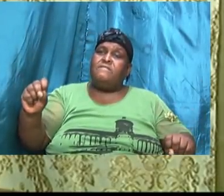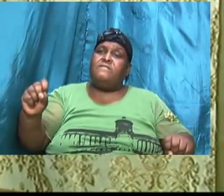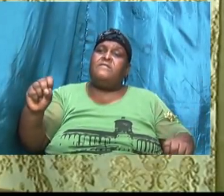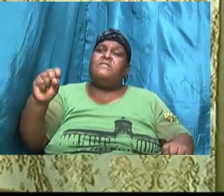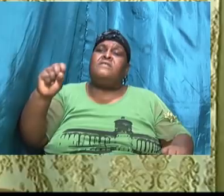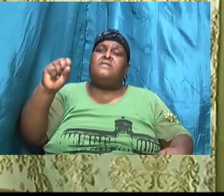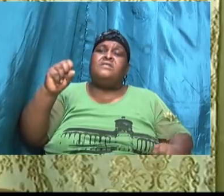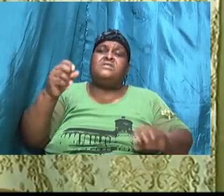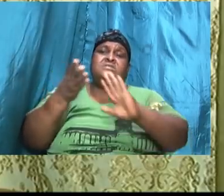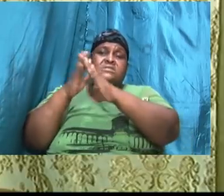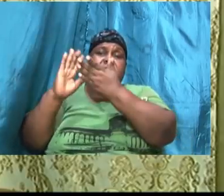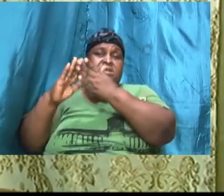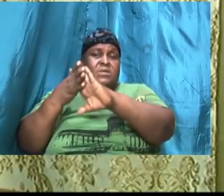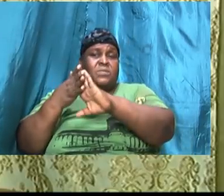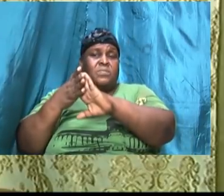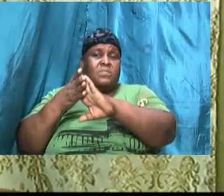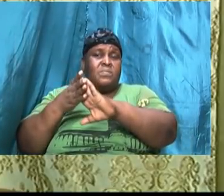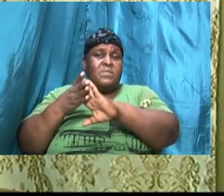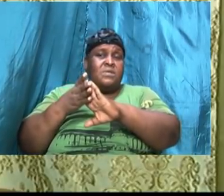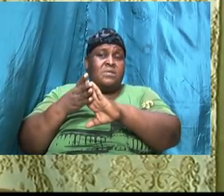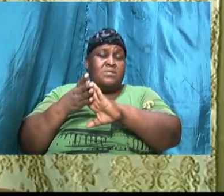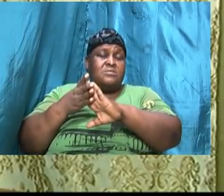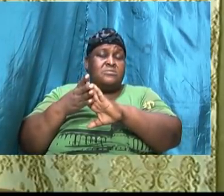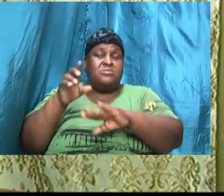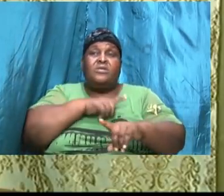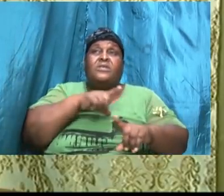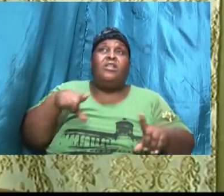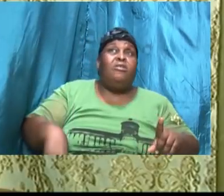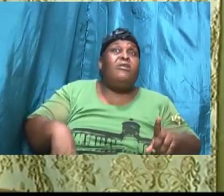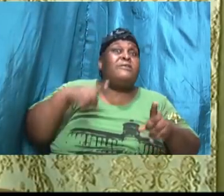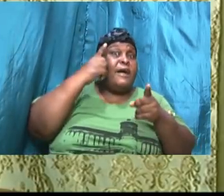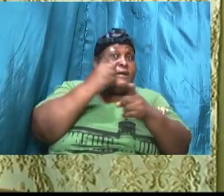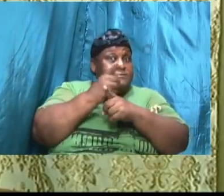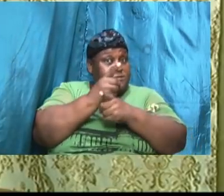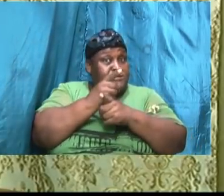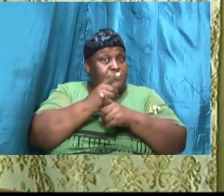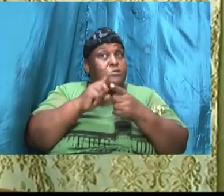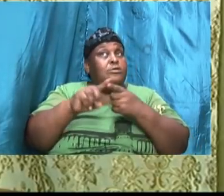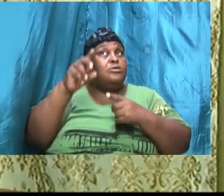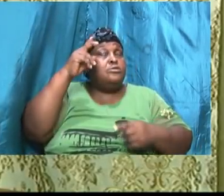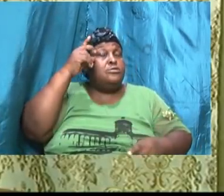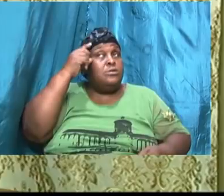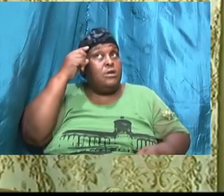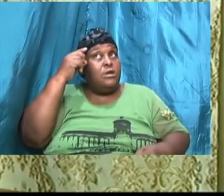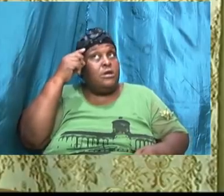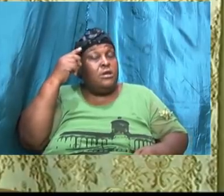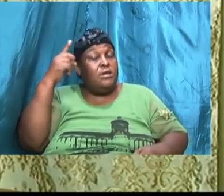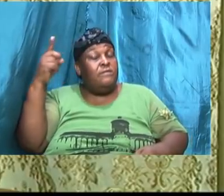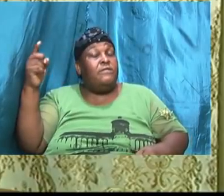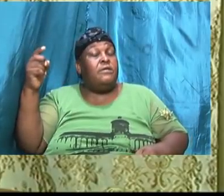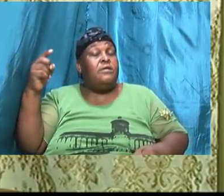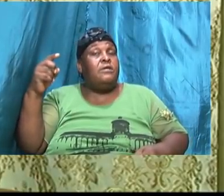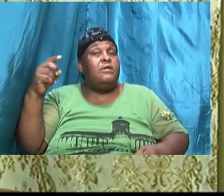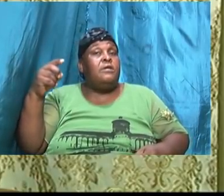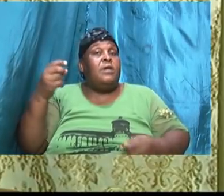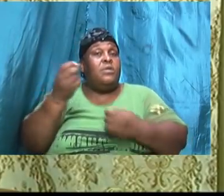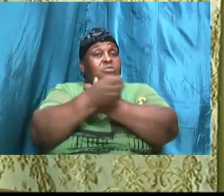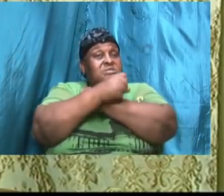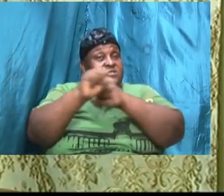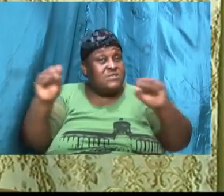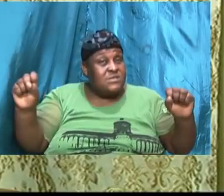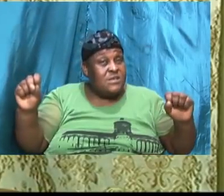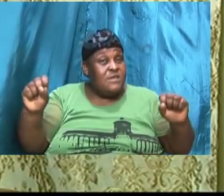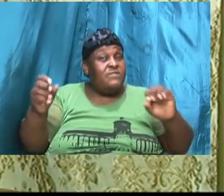immediately to David's inquiry and promised David that he would save Keilah but the 600 men